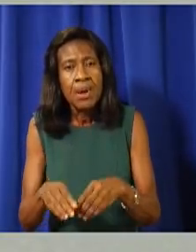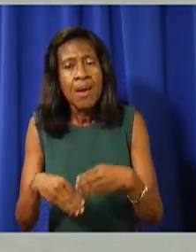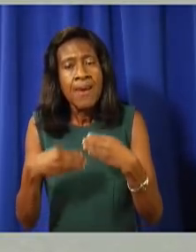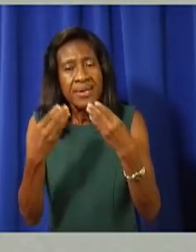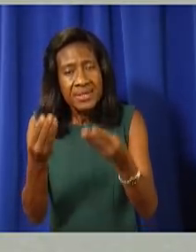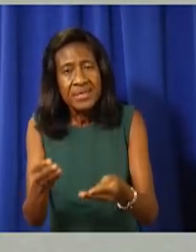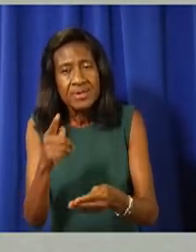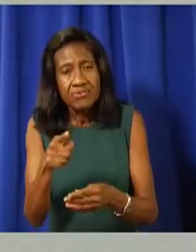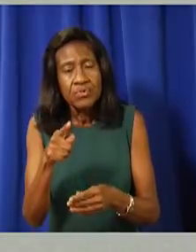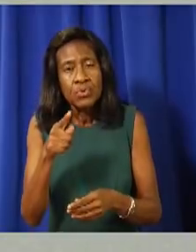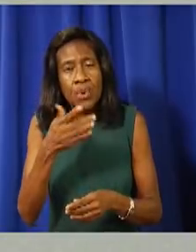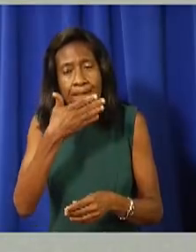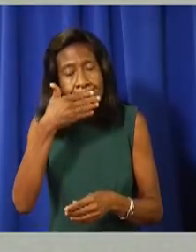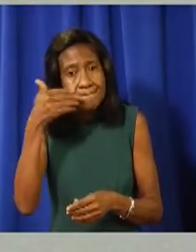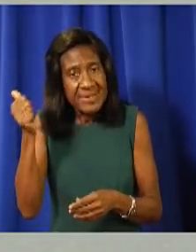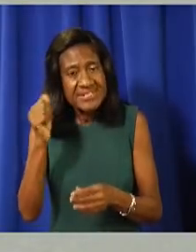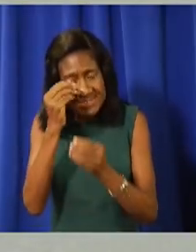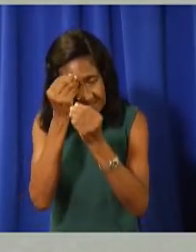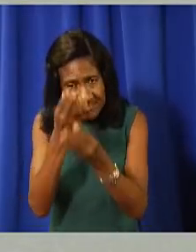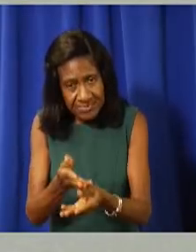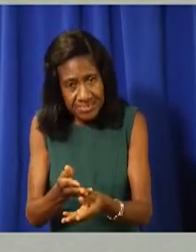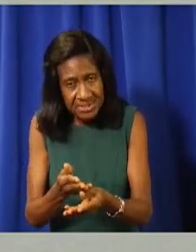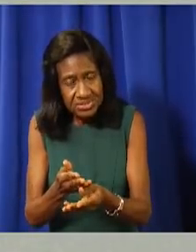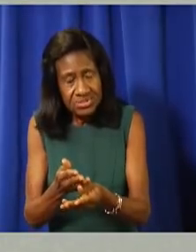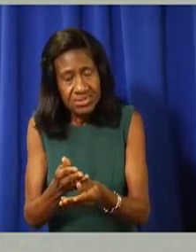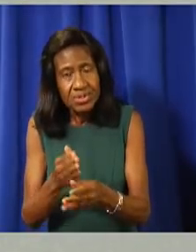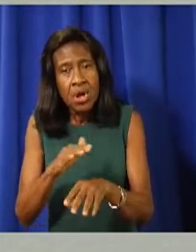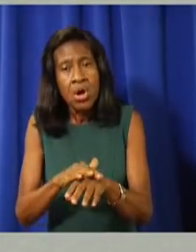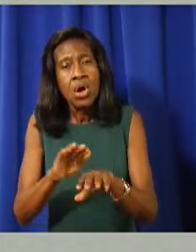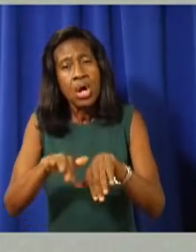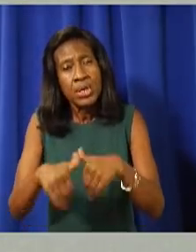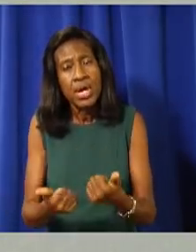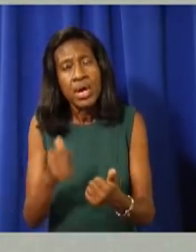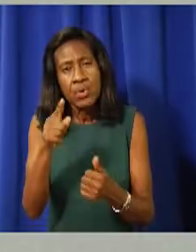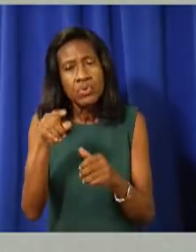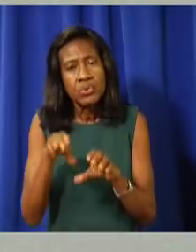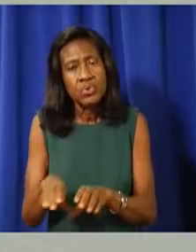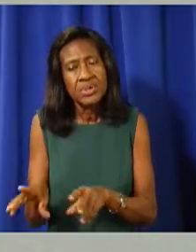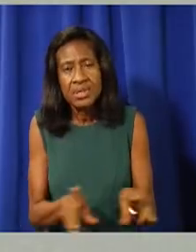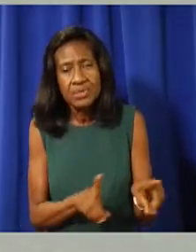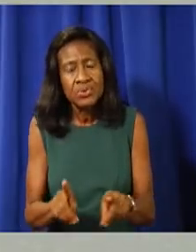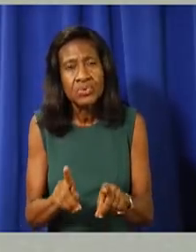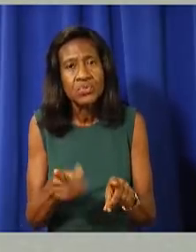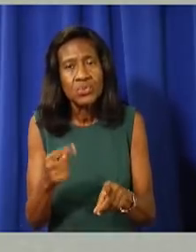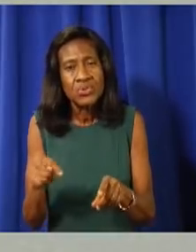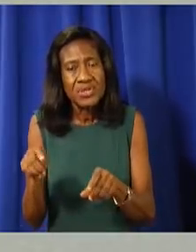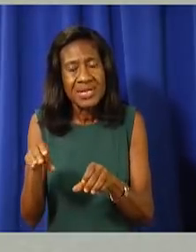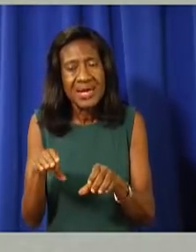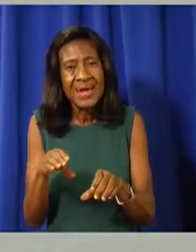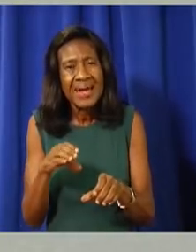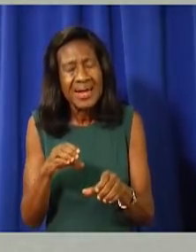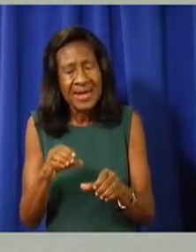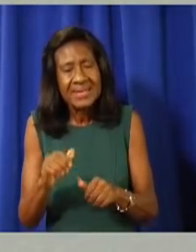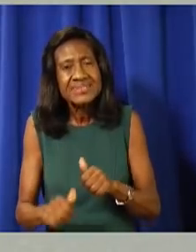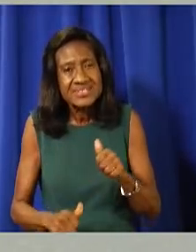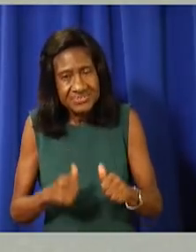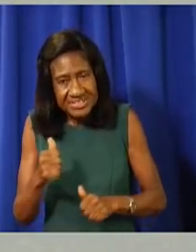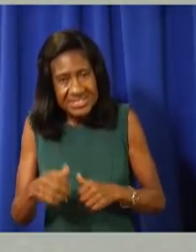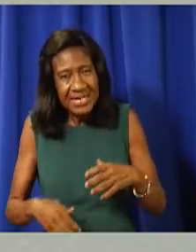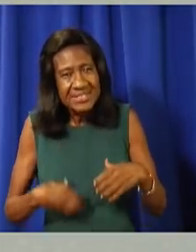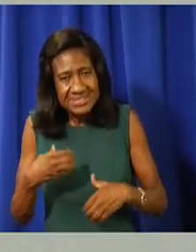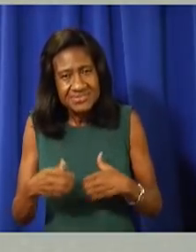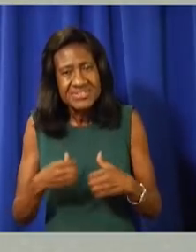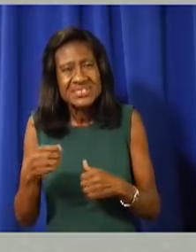about how you can do the activities you want to safely. Next Wednesday, will get to